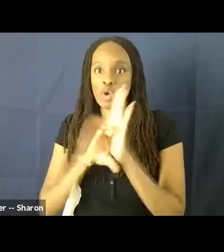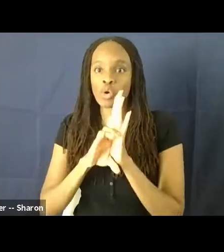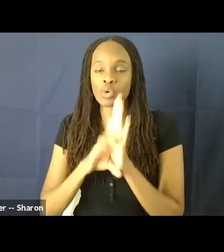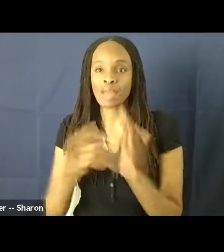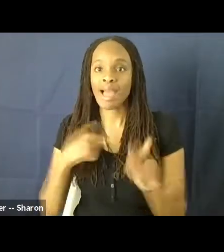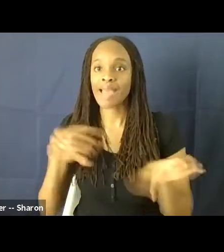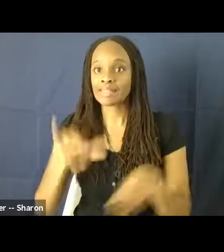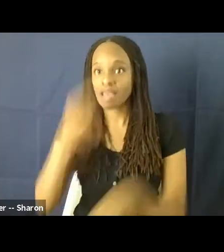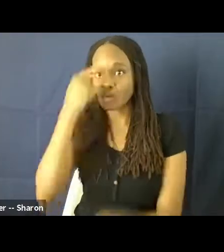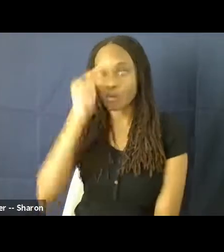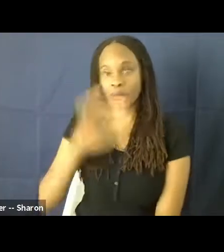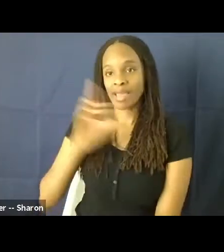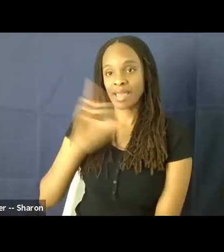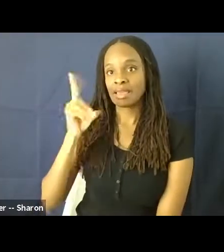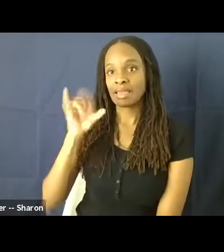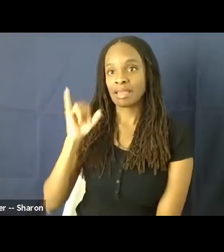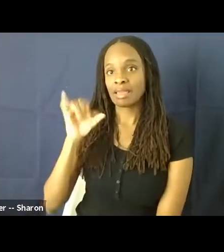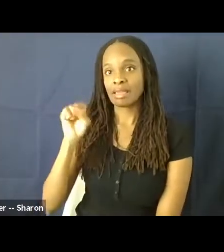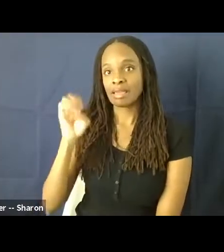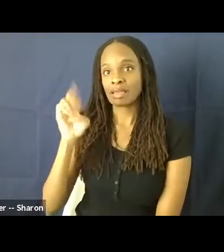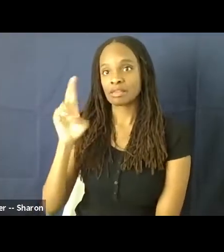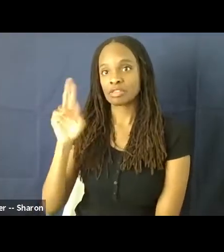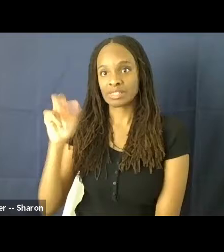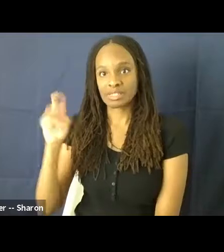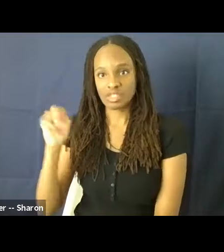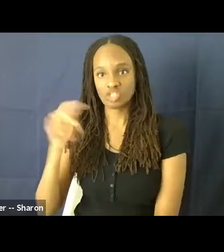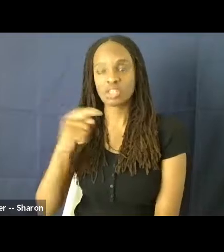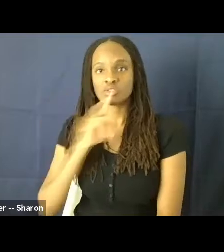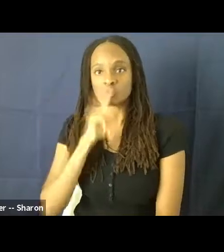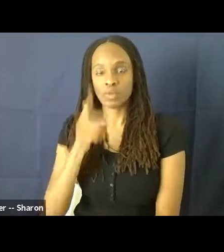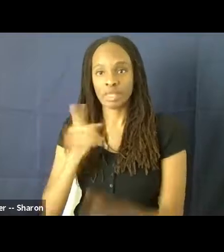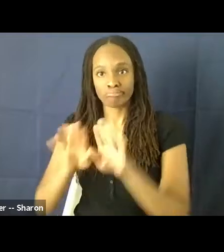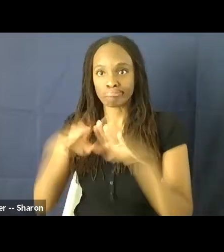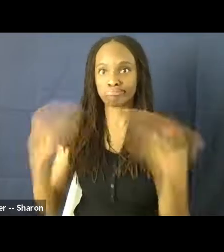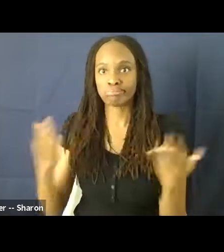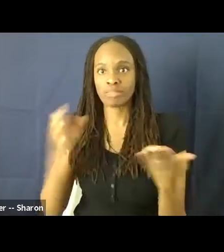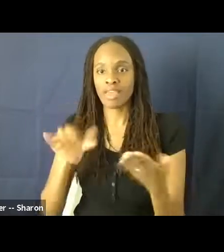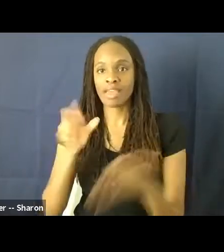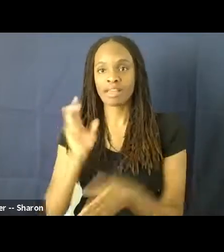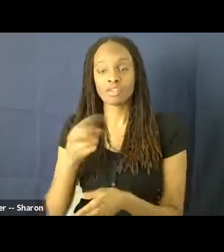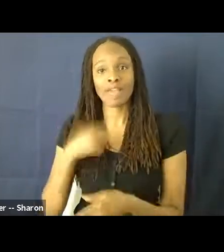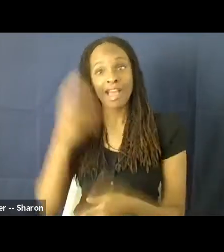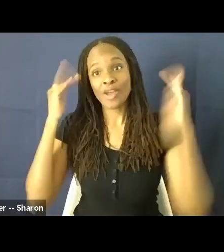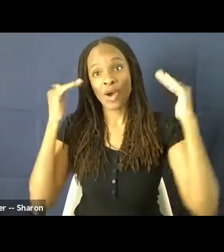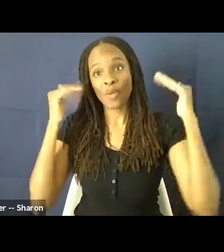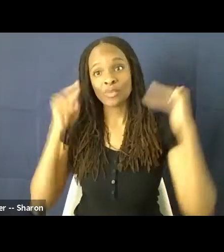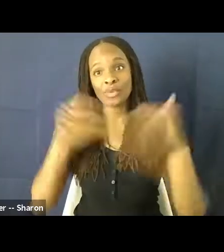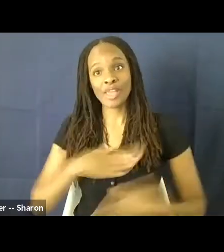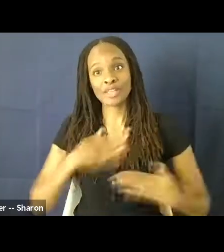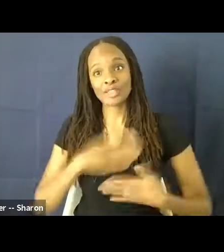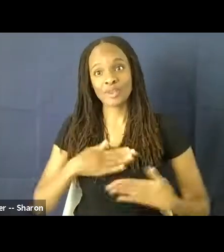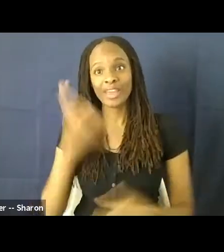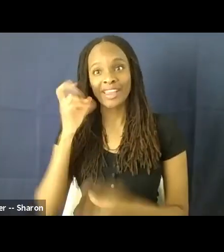and specifically uncovered this history. And so I hope you enjoy hearing about it. We don't often hear about this history.